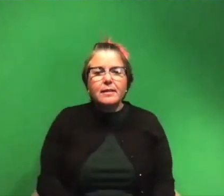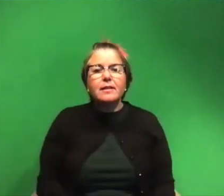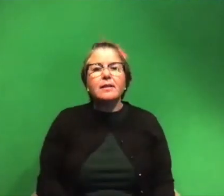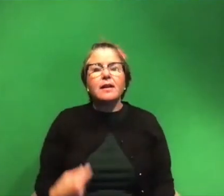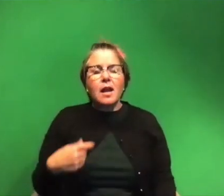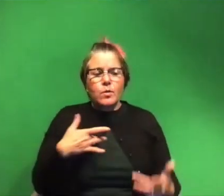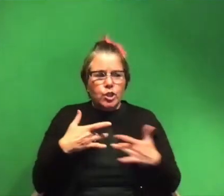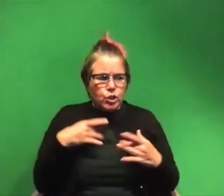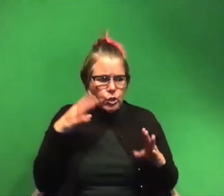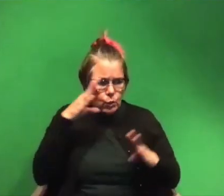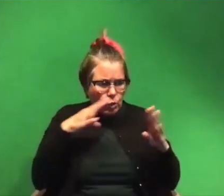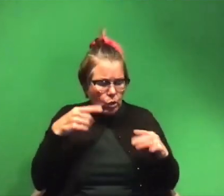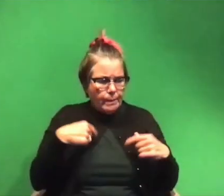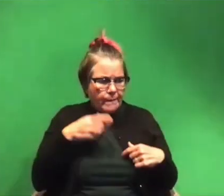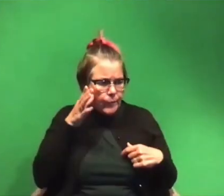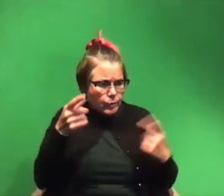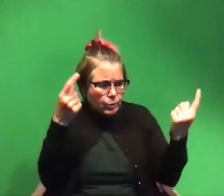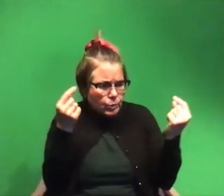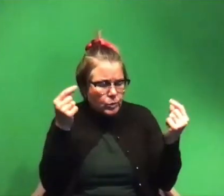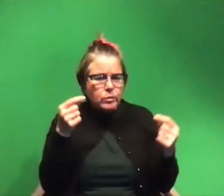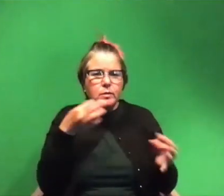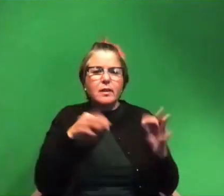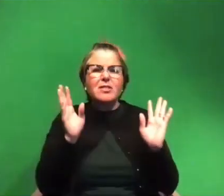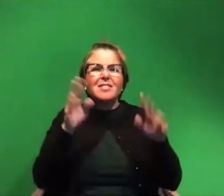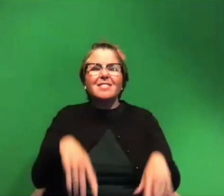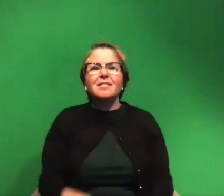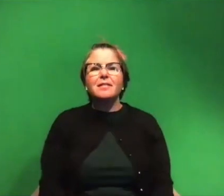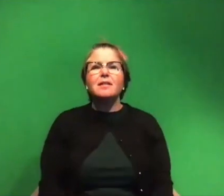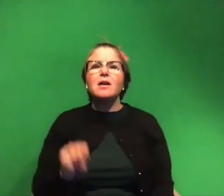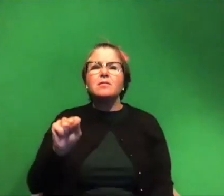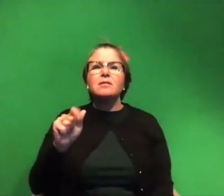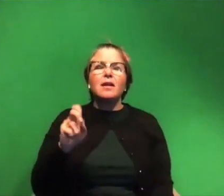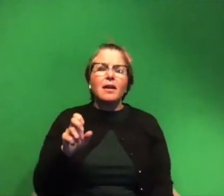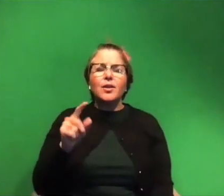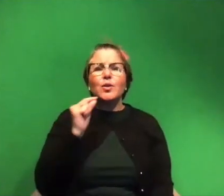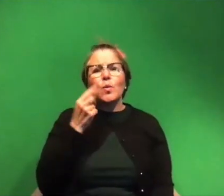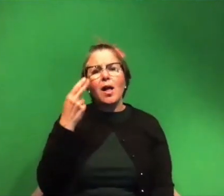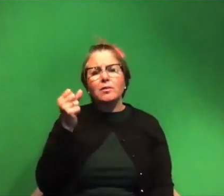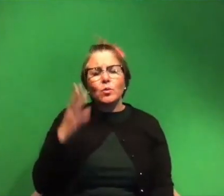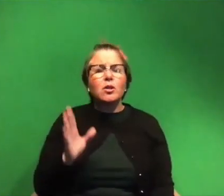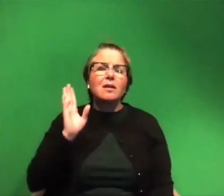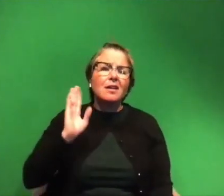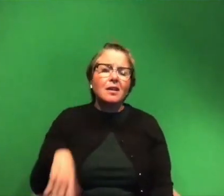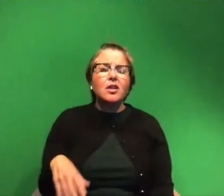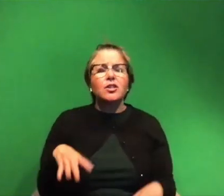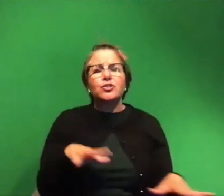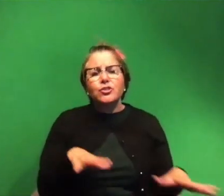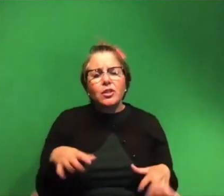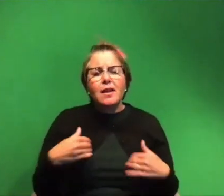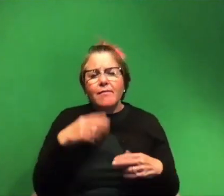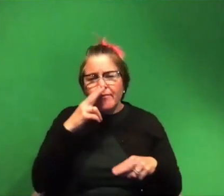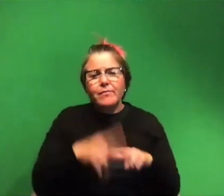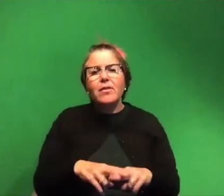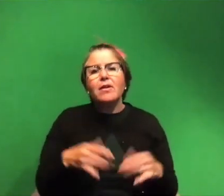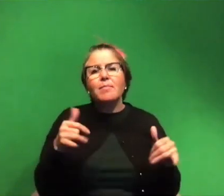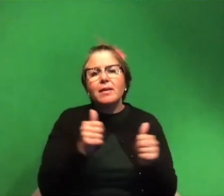about that and trying to like shape my future instead of just saying wow shadi you're a pretty cool high schooler like you're just you're chilling you know you're having fun you're playing